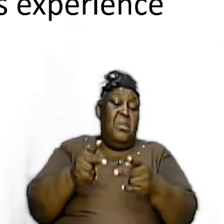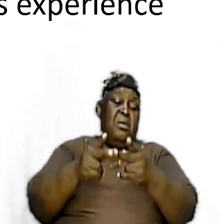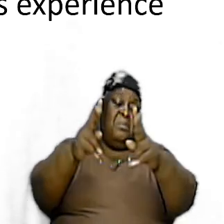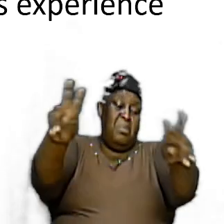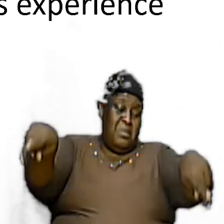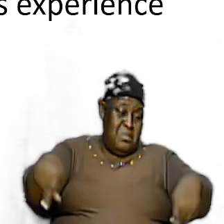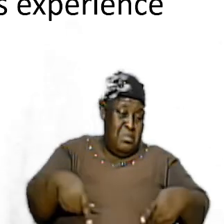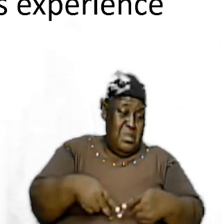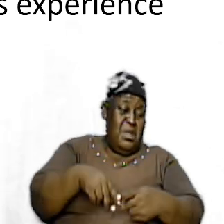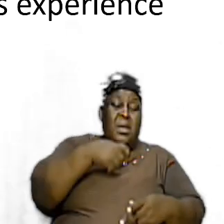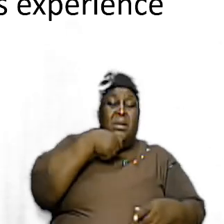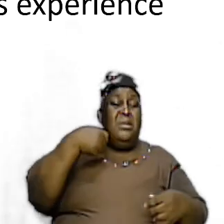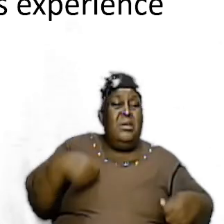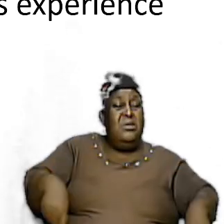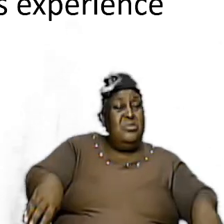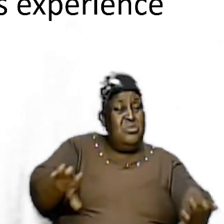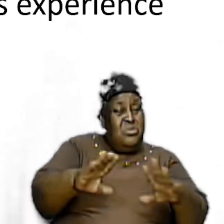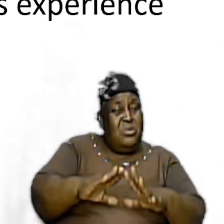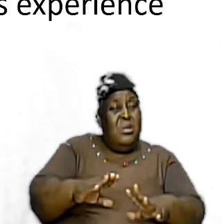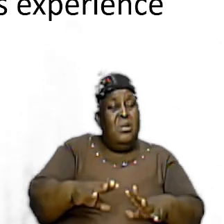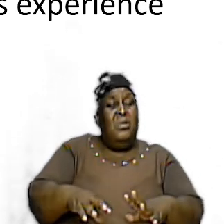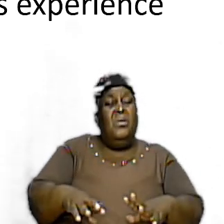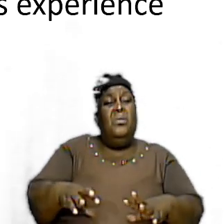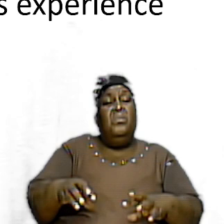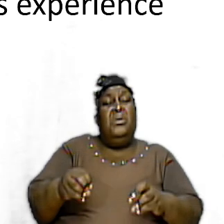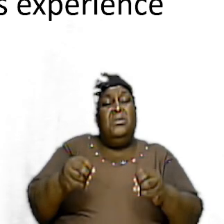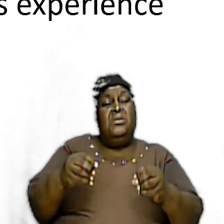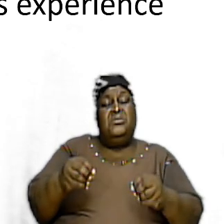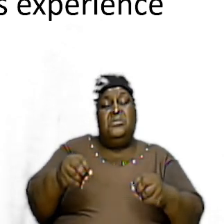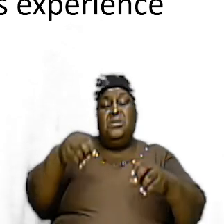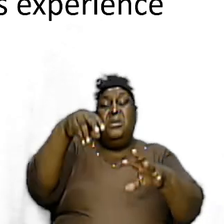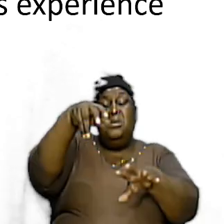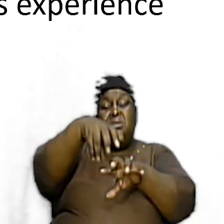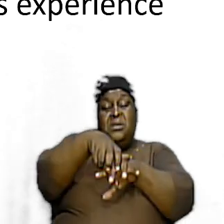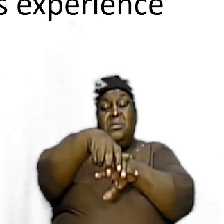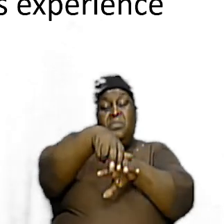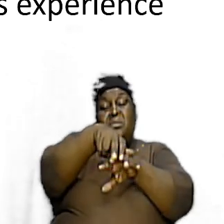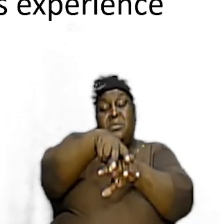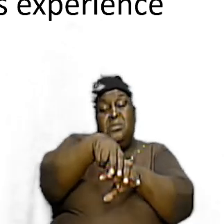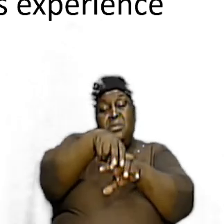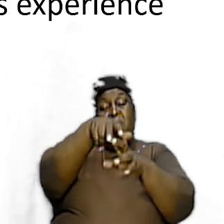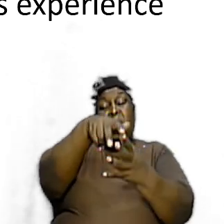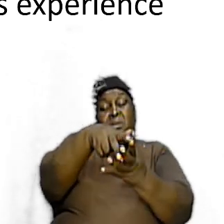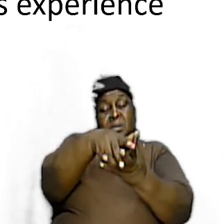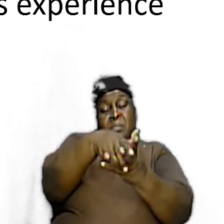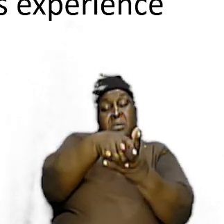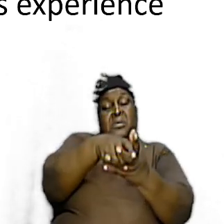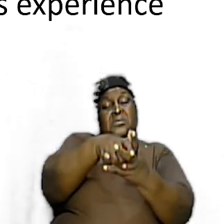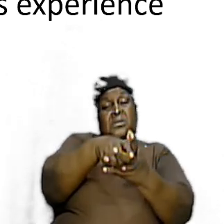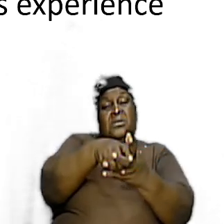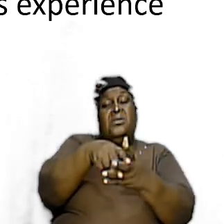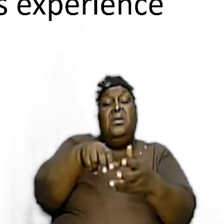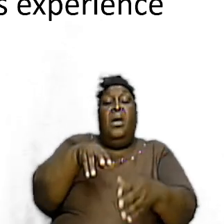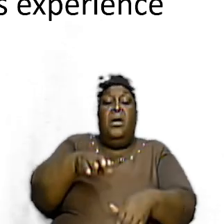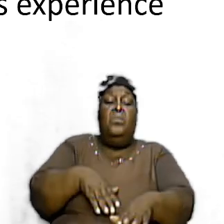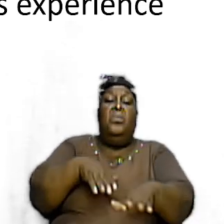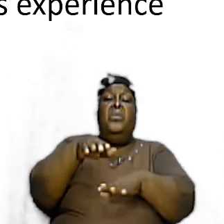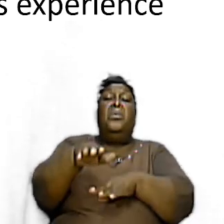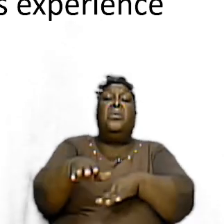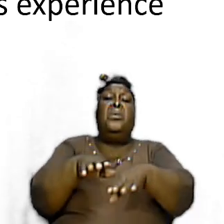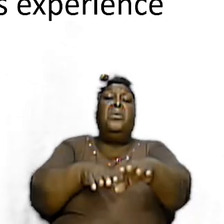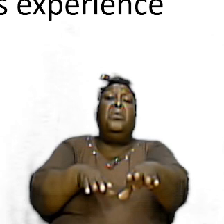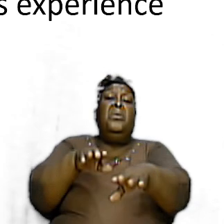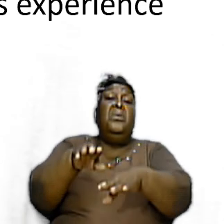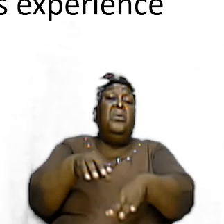a desert land grown with sandals on their feet and they were physically walking but brethren beloved we are going